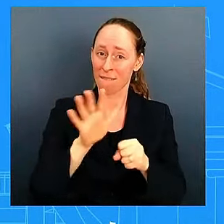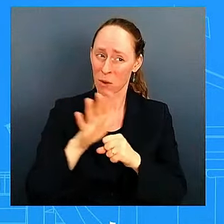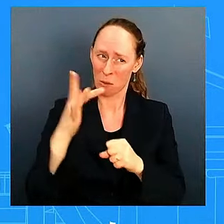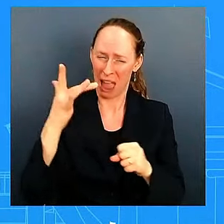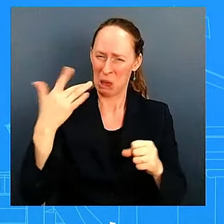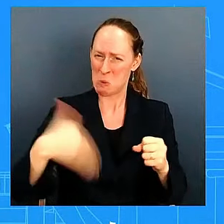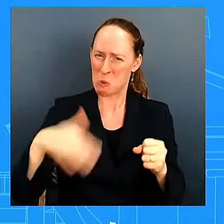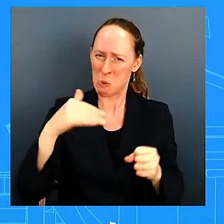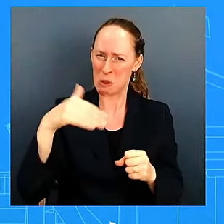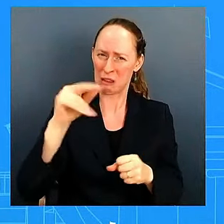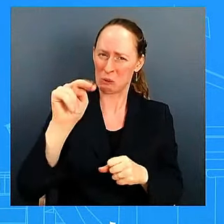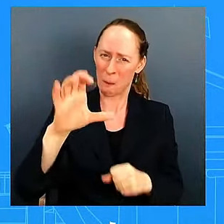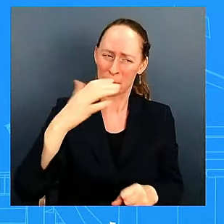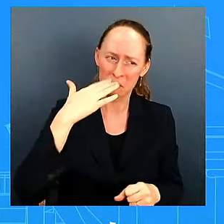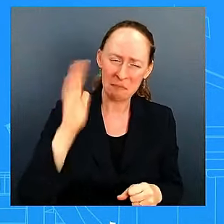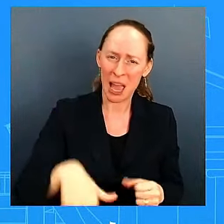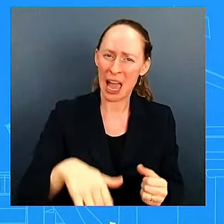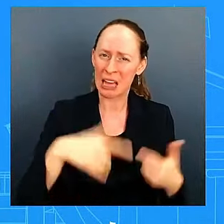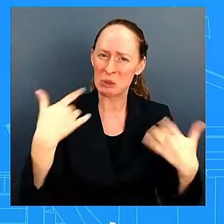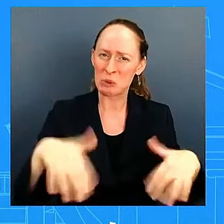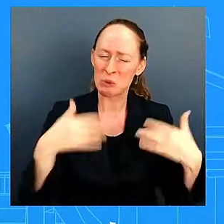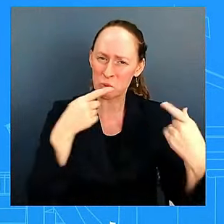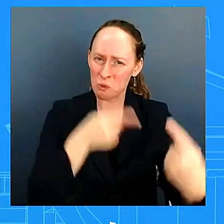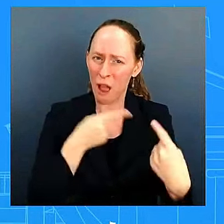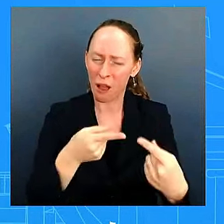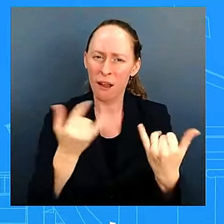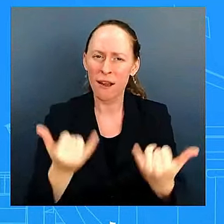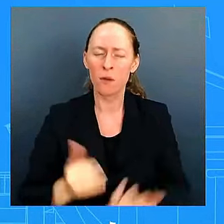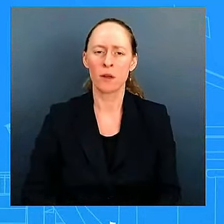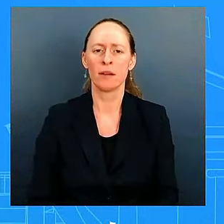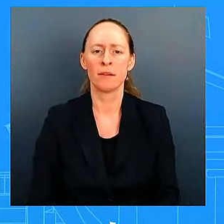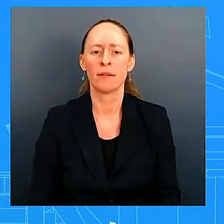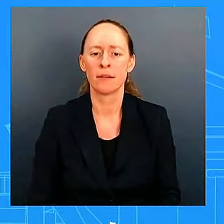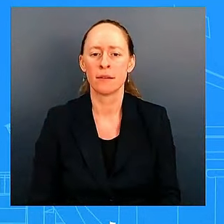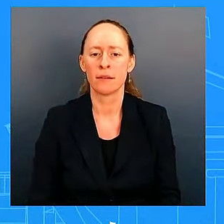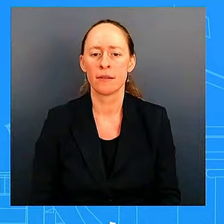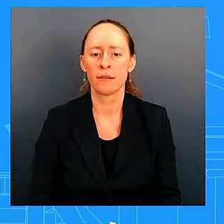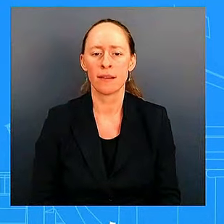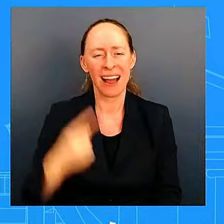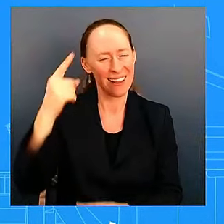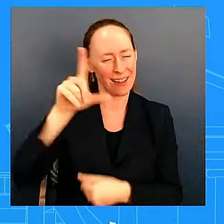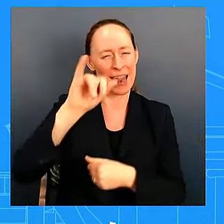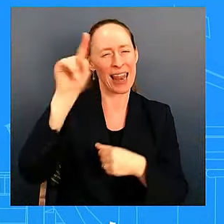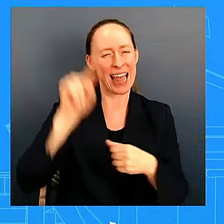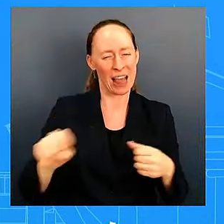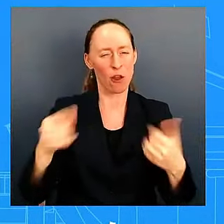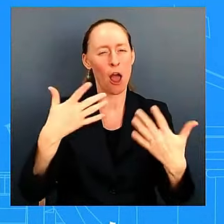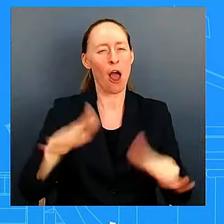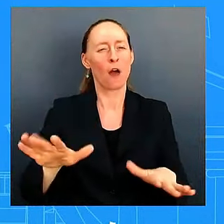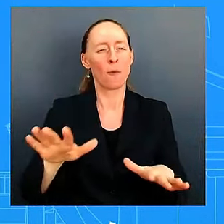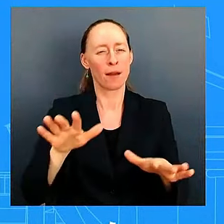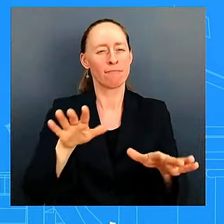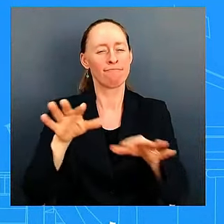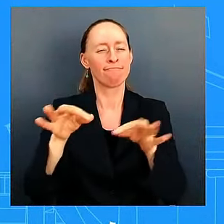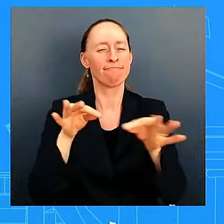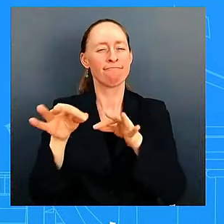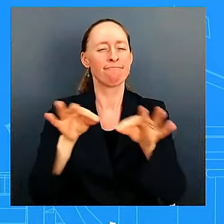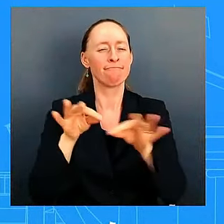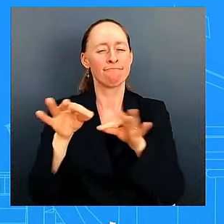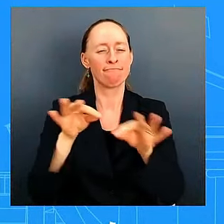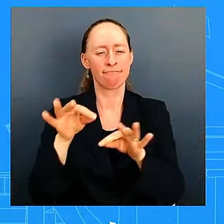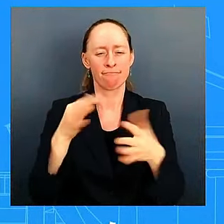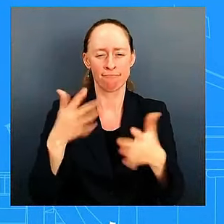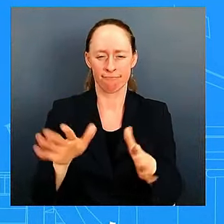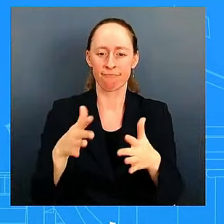uh about when she was asked the question on our prediction of the storm and how bad it was uh and so certainly